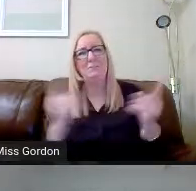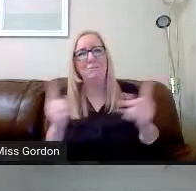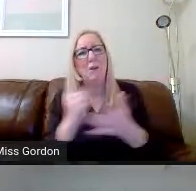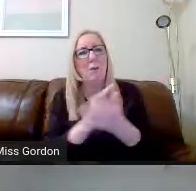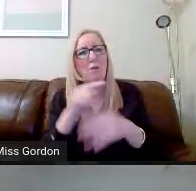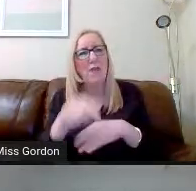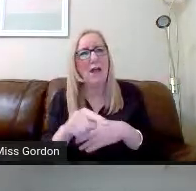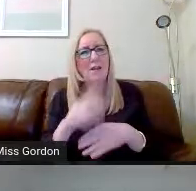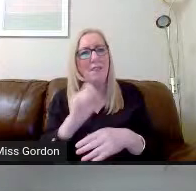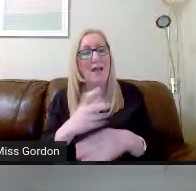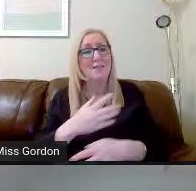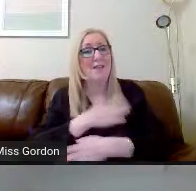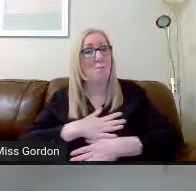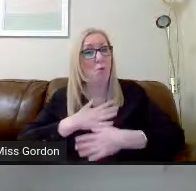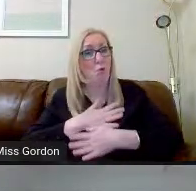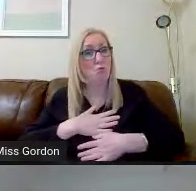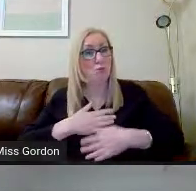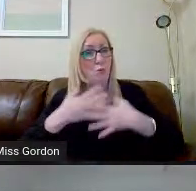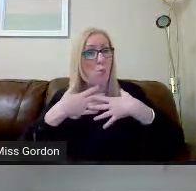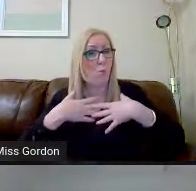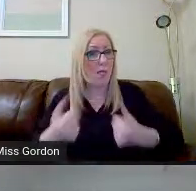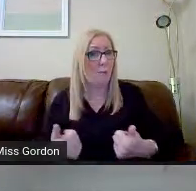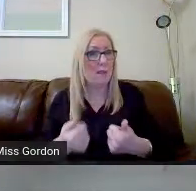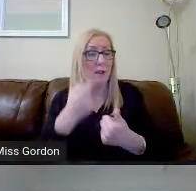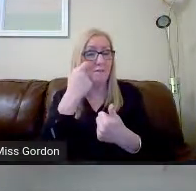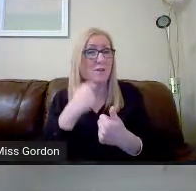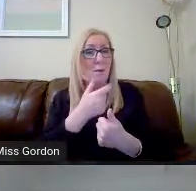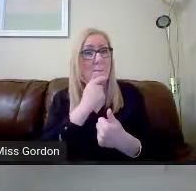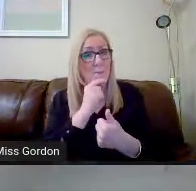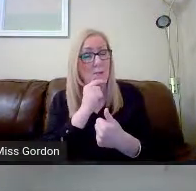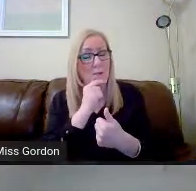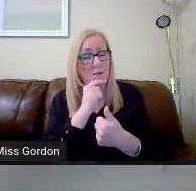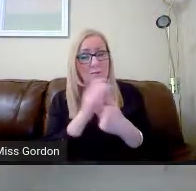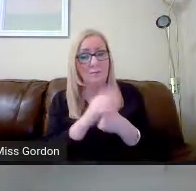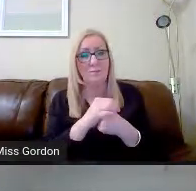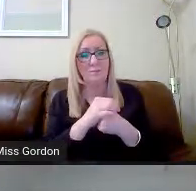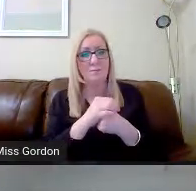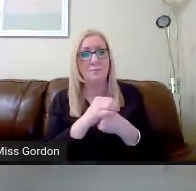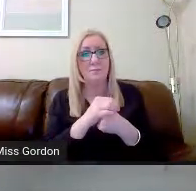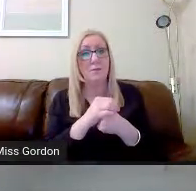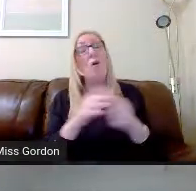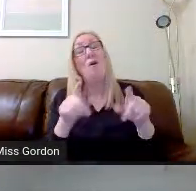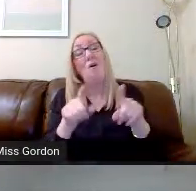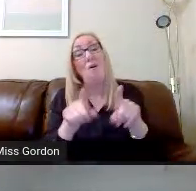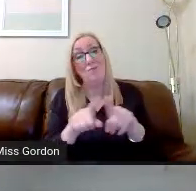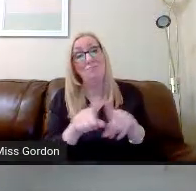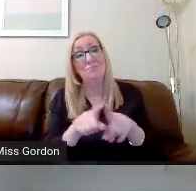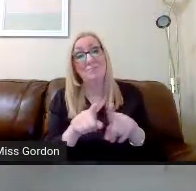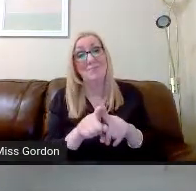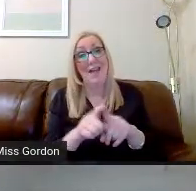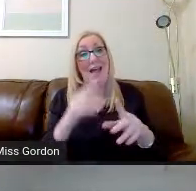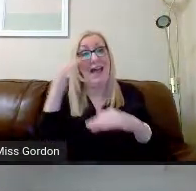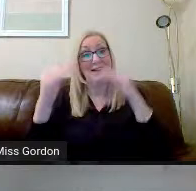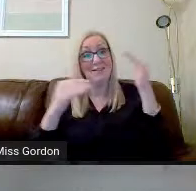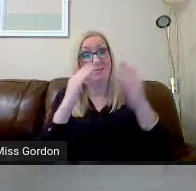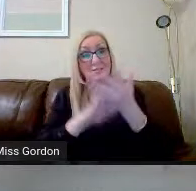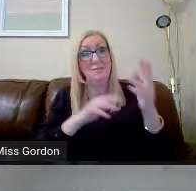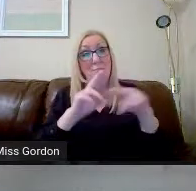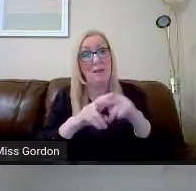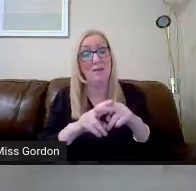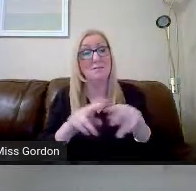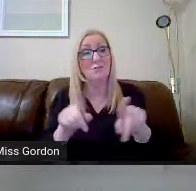the emotional well-being of young people. And obviously, of adults and parents and so on as well.